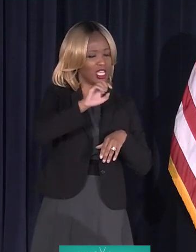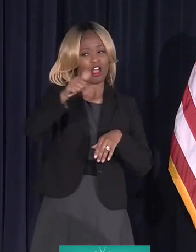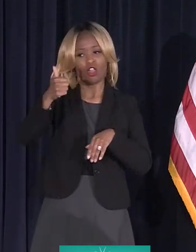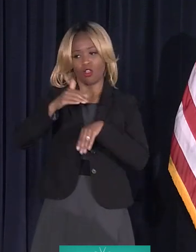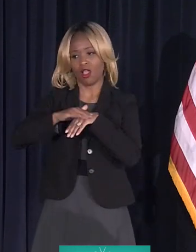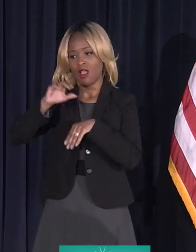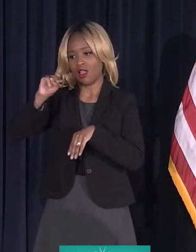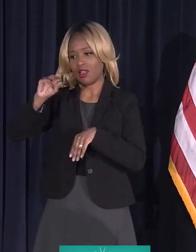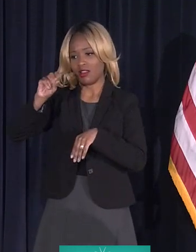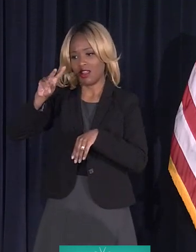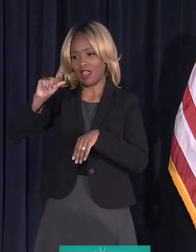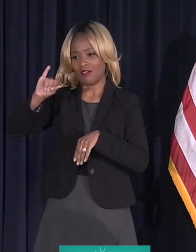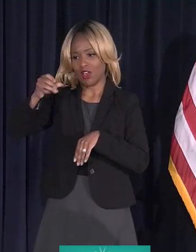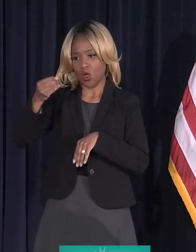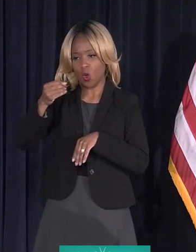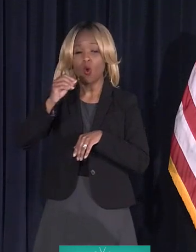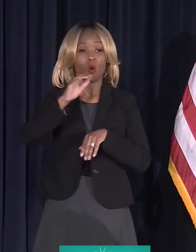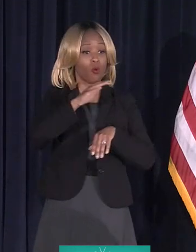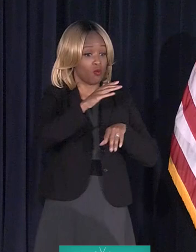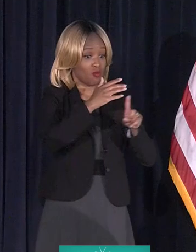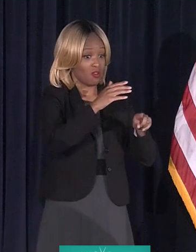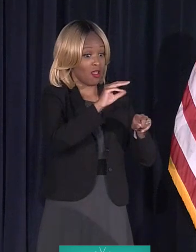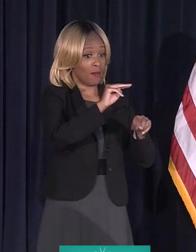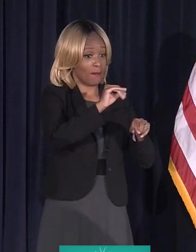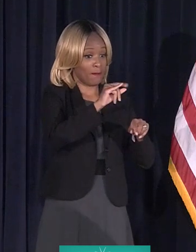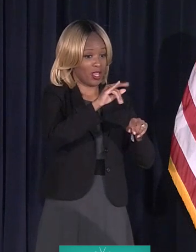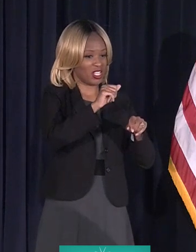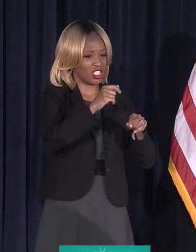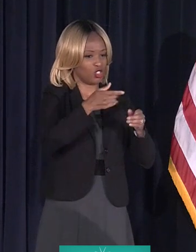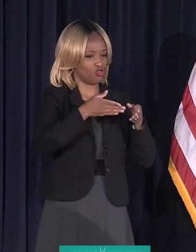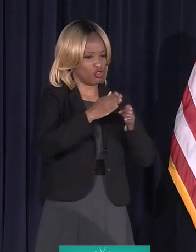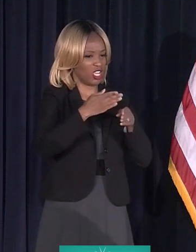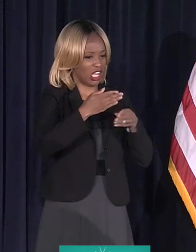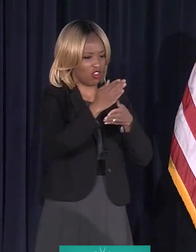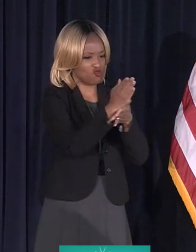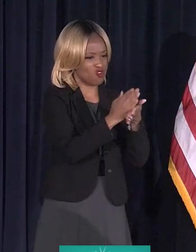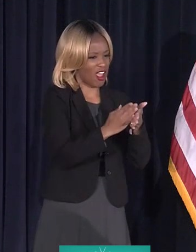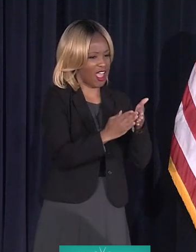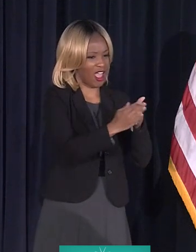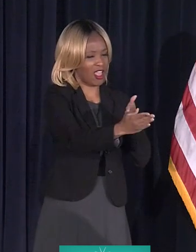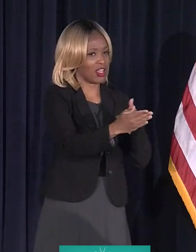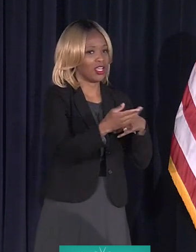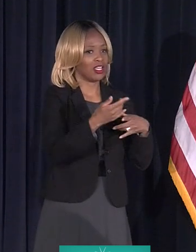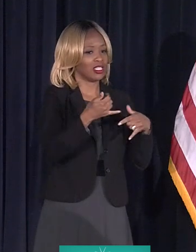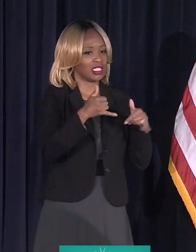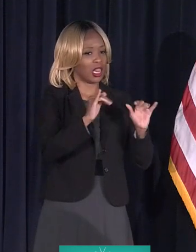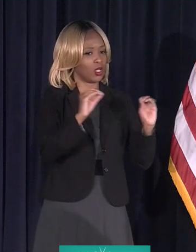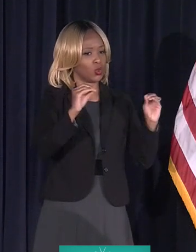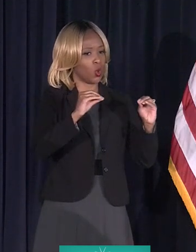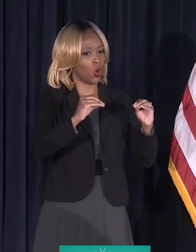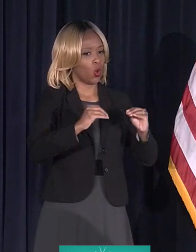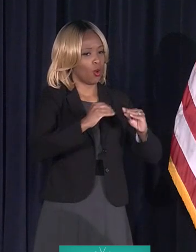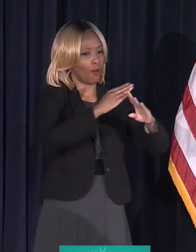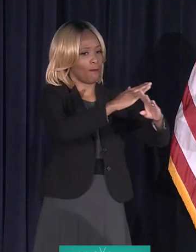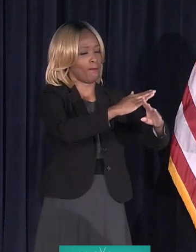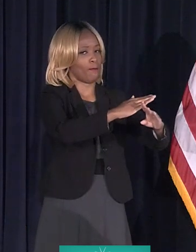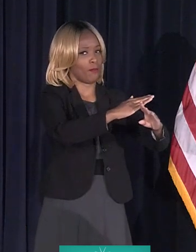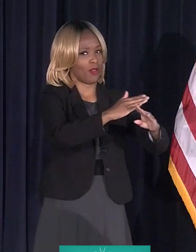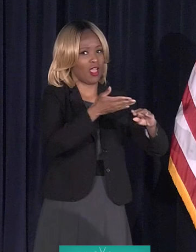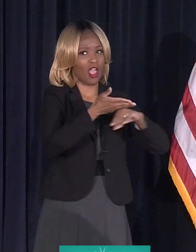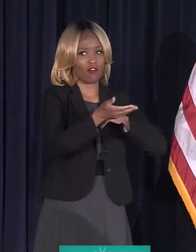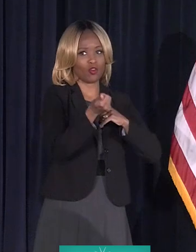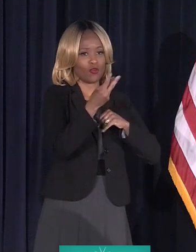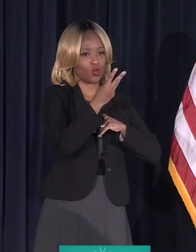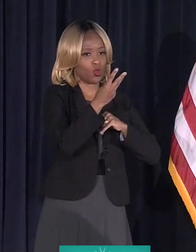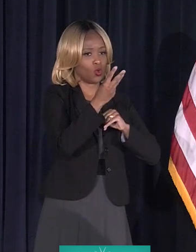The one on Manistique is literally collapsing. The street is collapsing. And we still don't have a barricade after a few months of